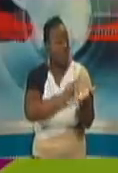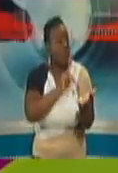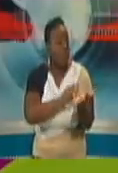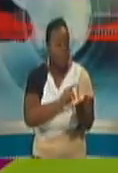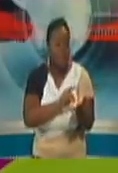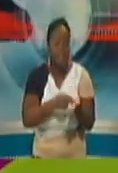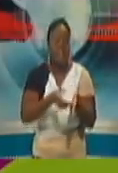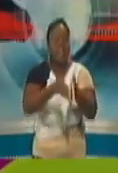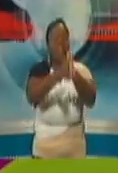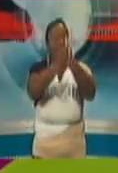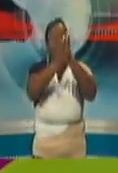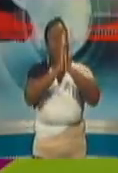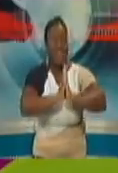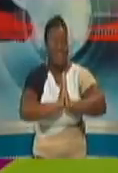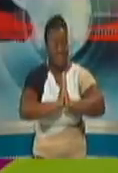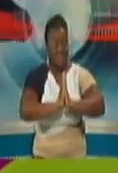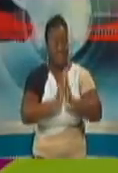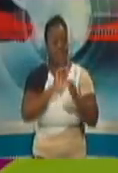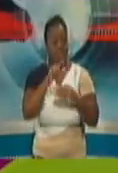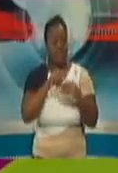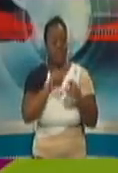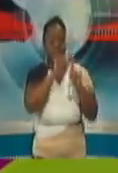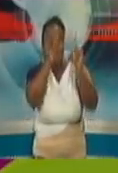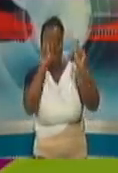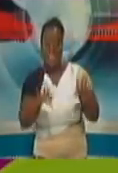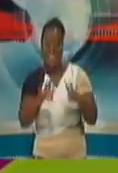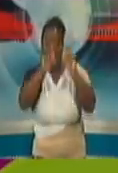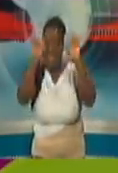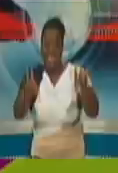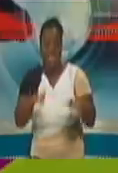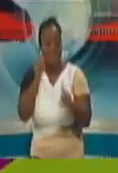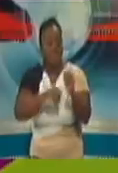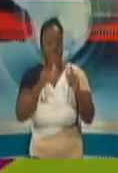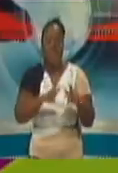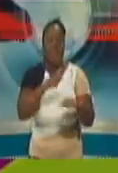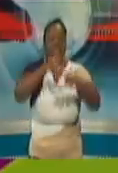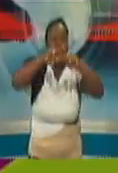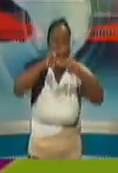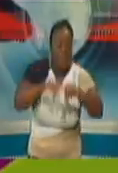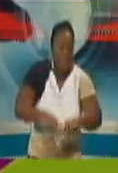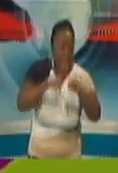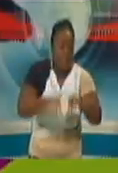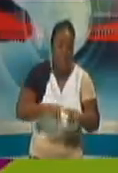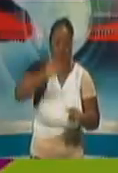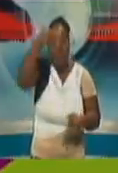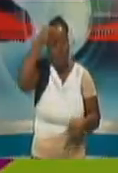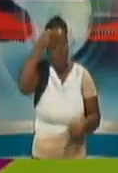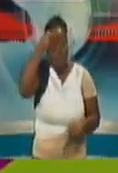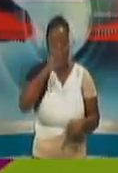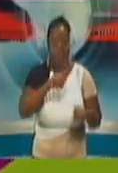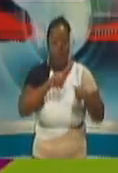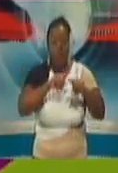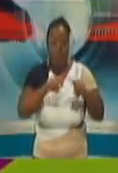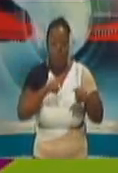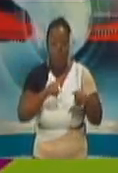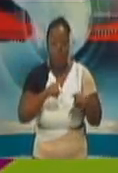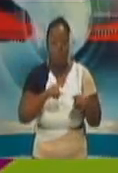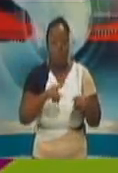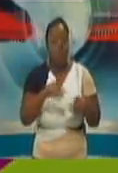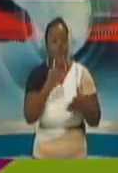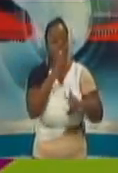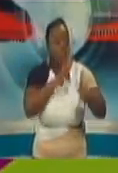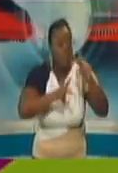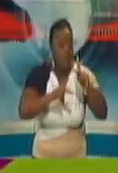mention testing this morning, that everything can depend on government testing, et cetera. But when it comes to asymptomatic